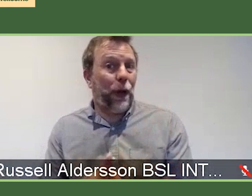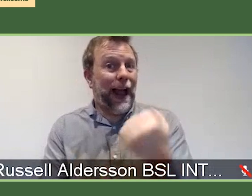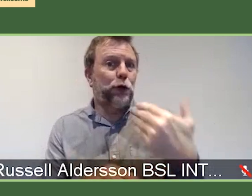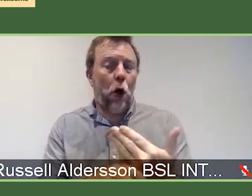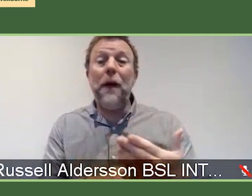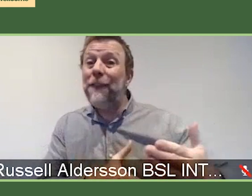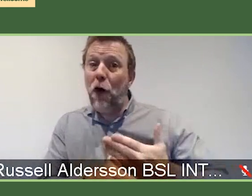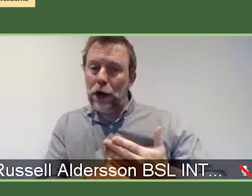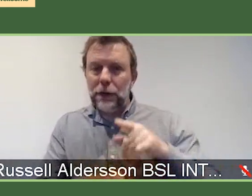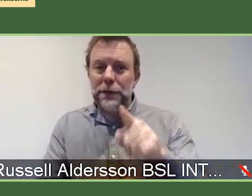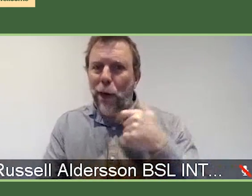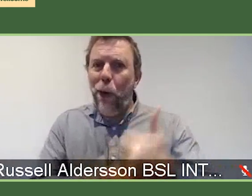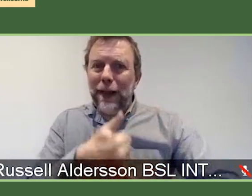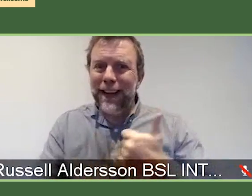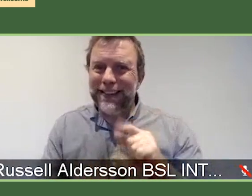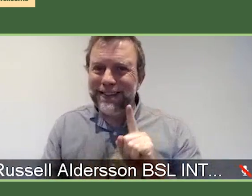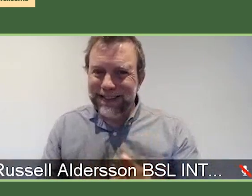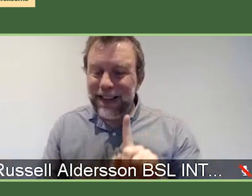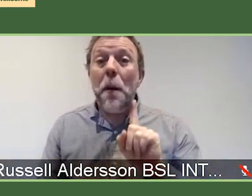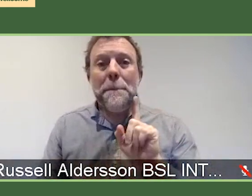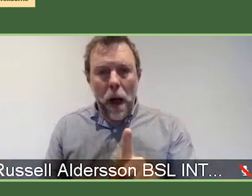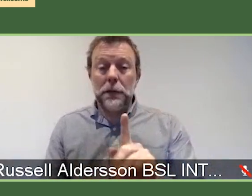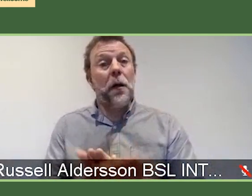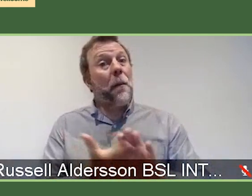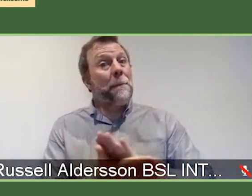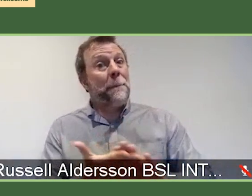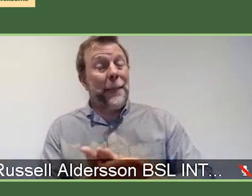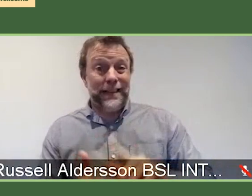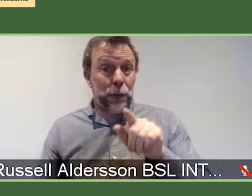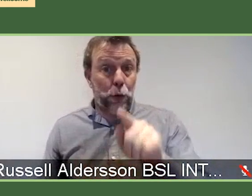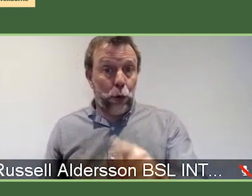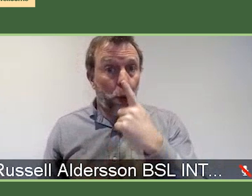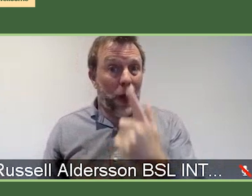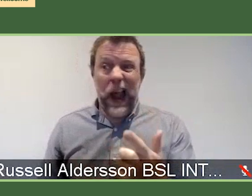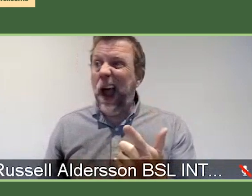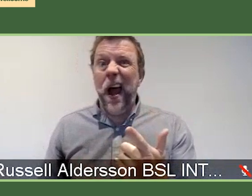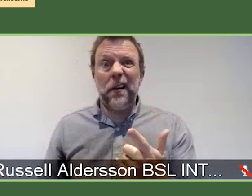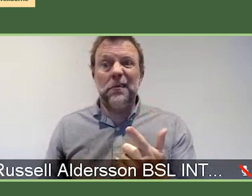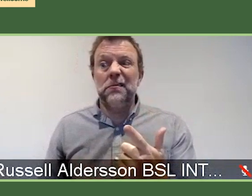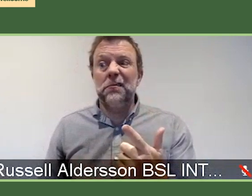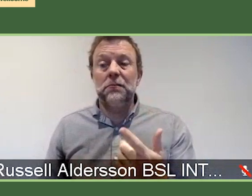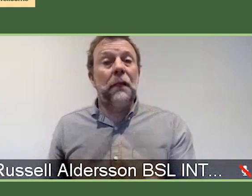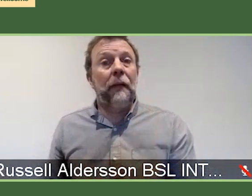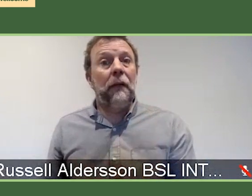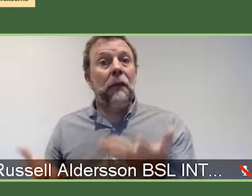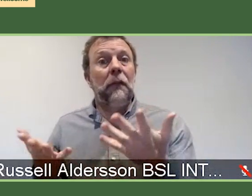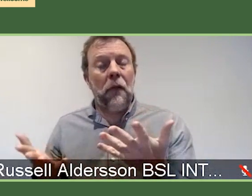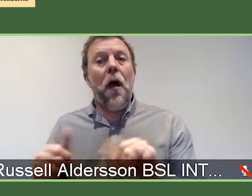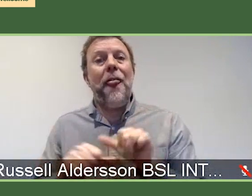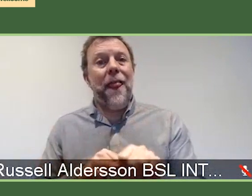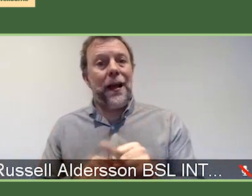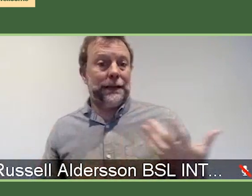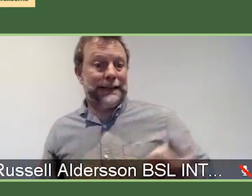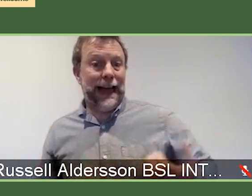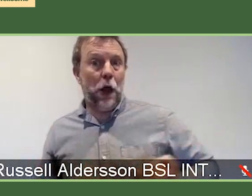done. But that doesn't mean that you can step away from that position and then have your salary on one of